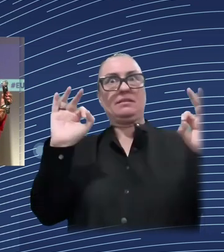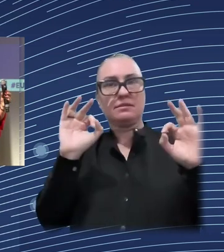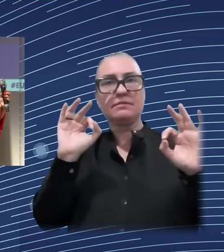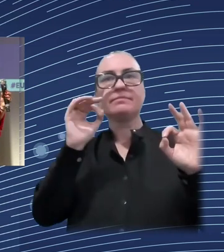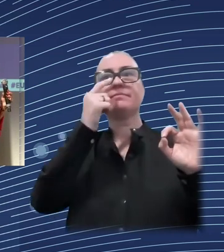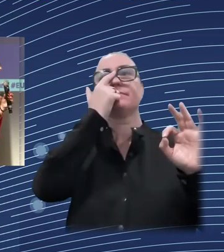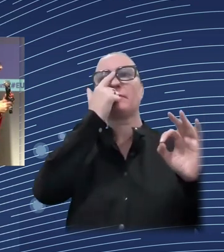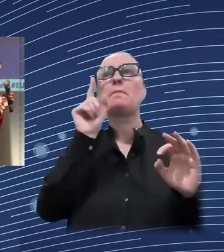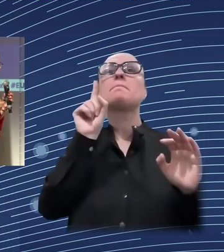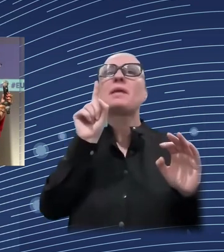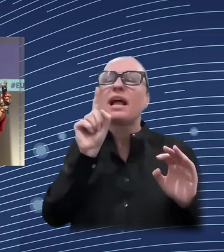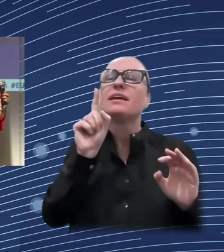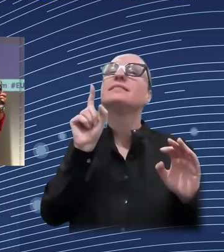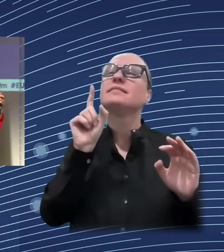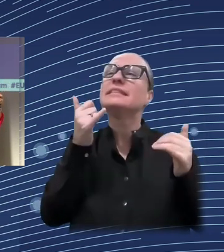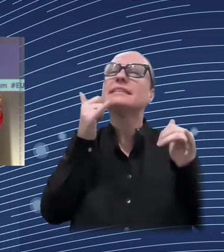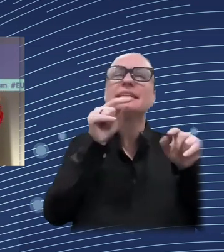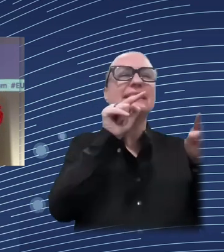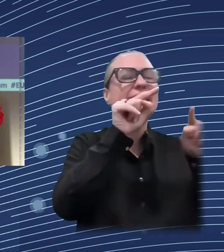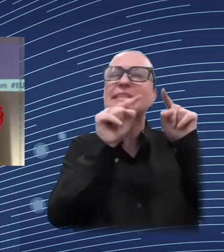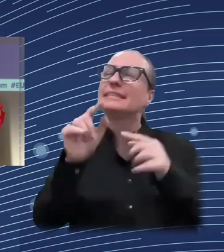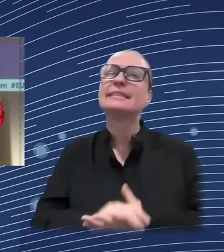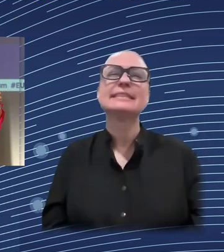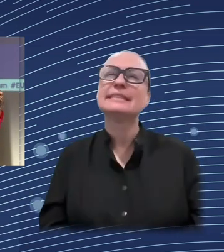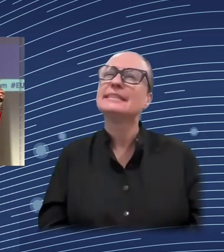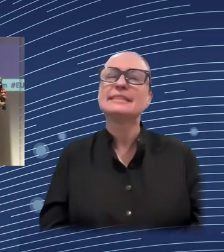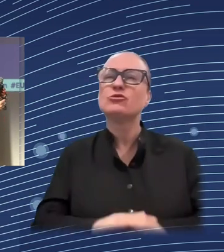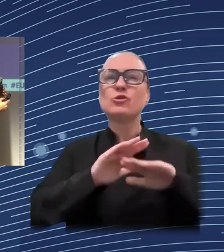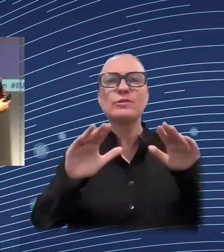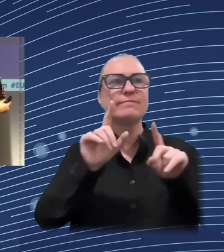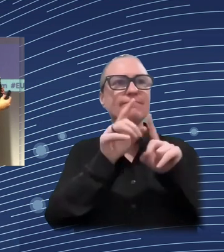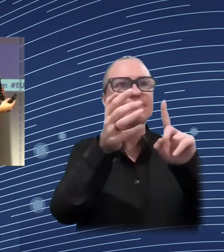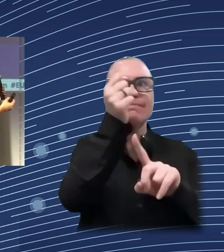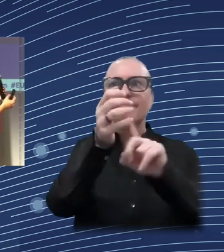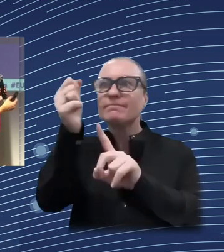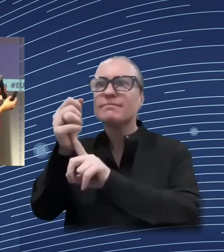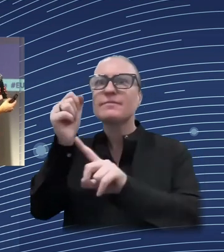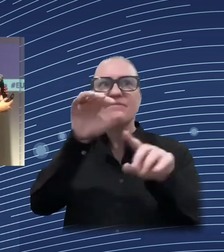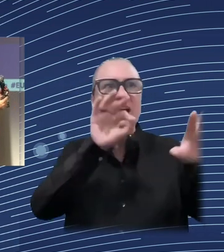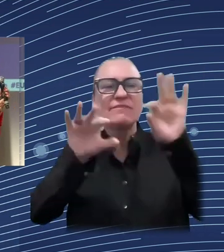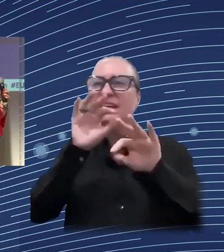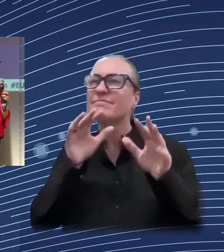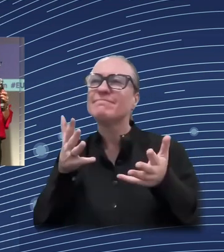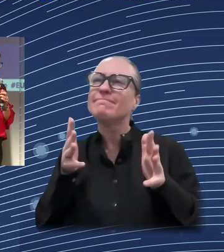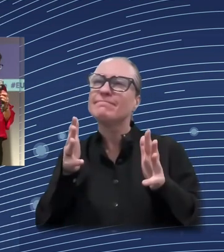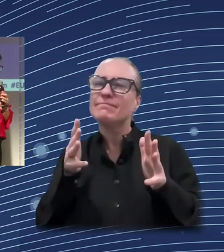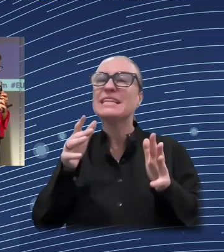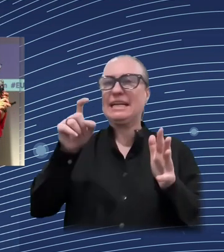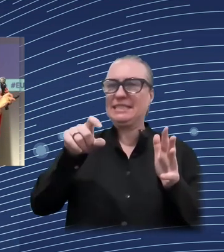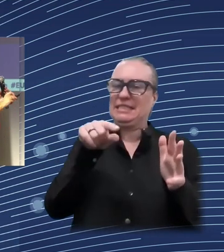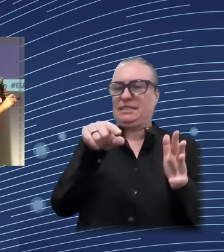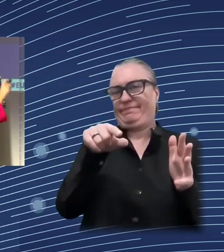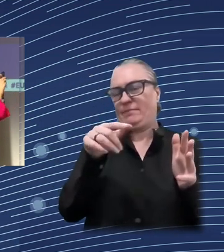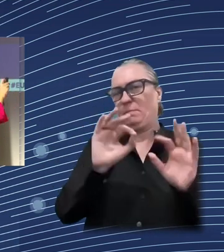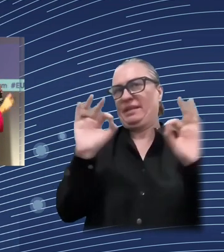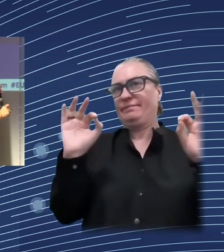to have the data even if we do not have the right information. Because this, I think, can be really misleading for policy